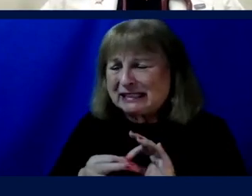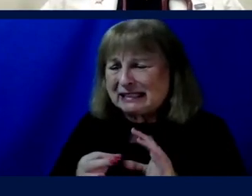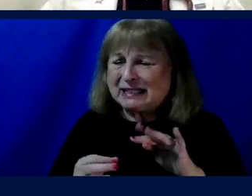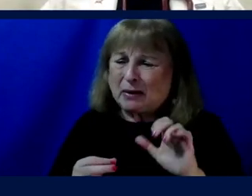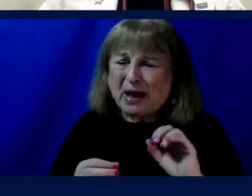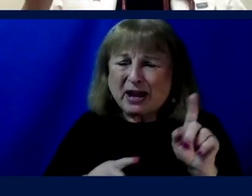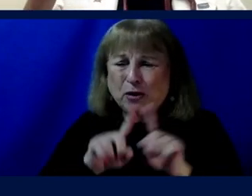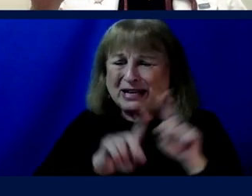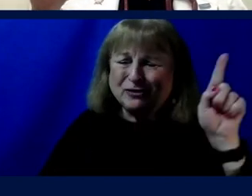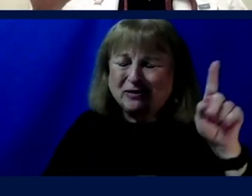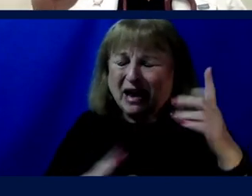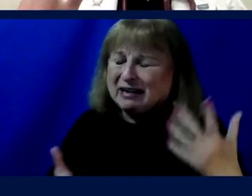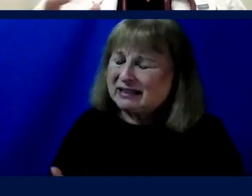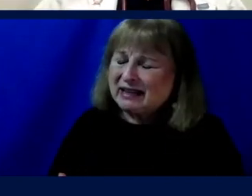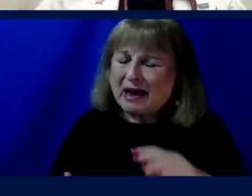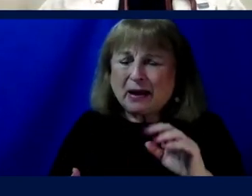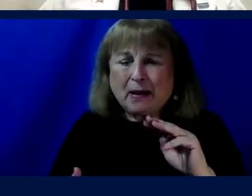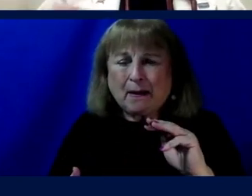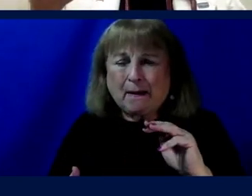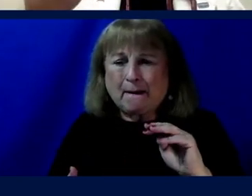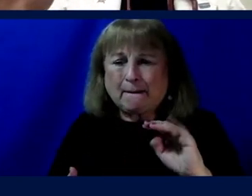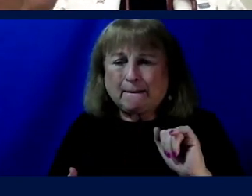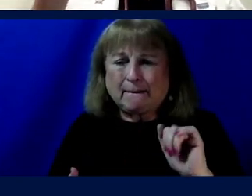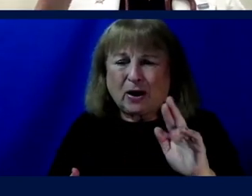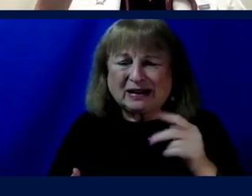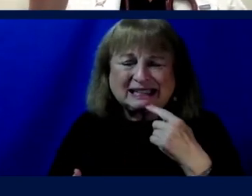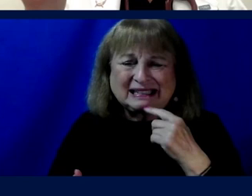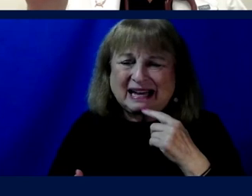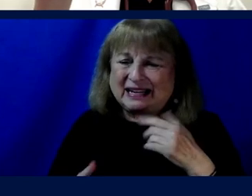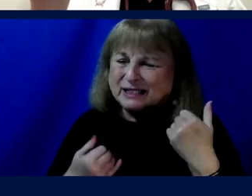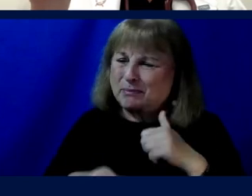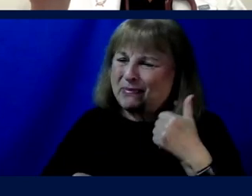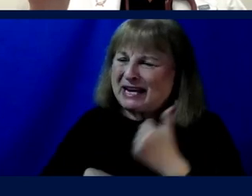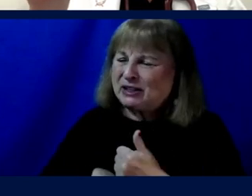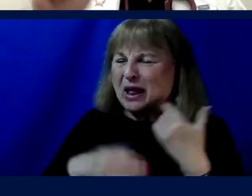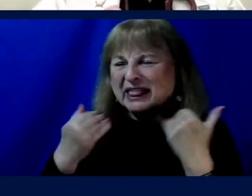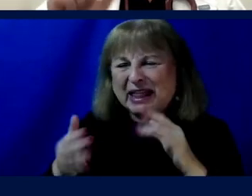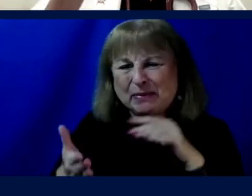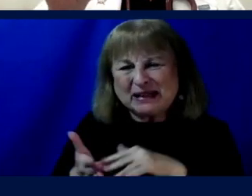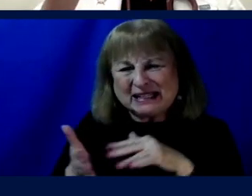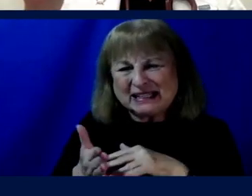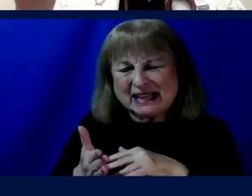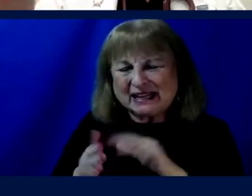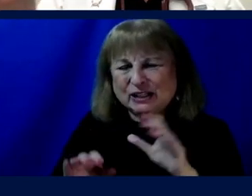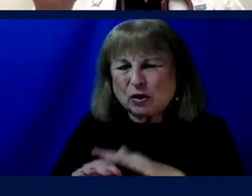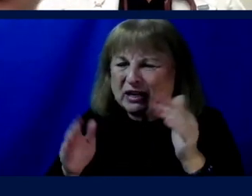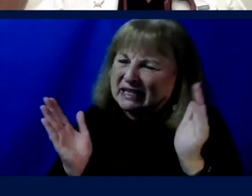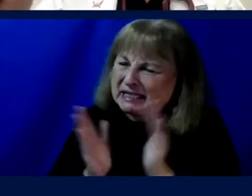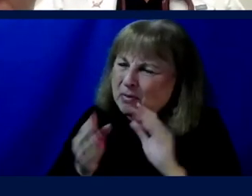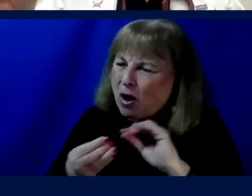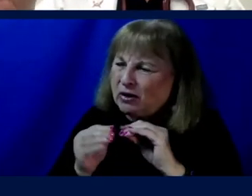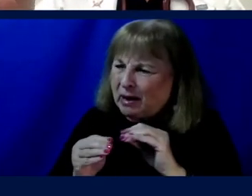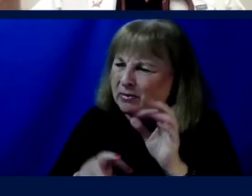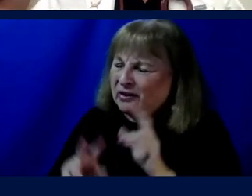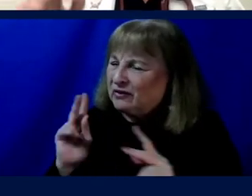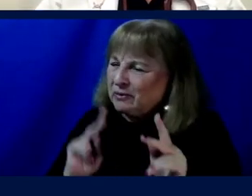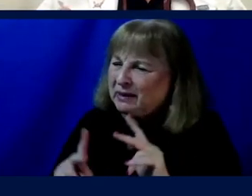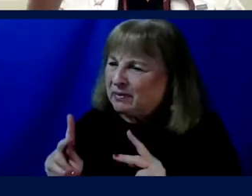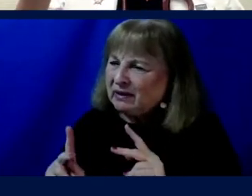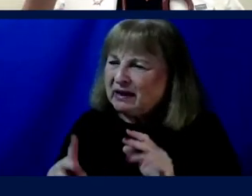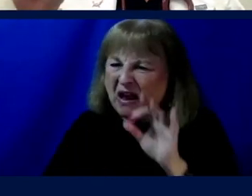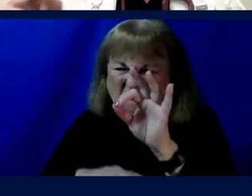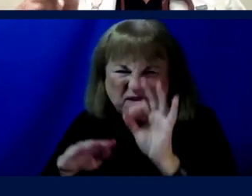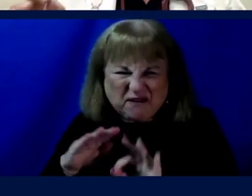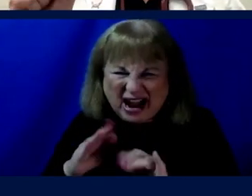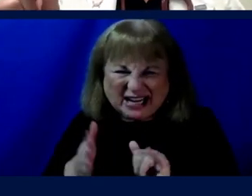Mark alluded to, is based on a limited studies carried out on that fraction of the population. The white cis male fighter pilot fraction